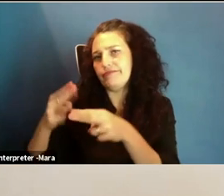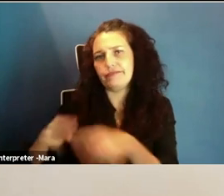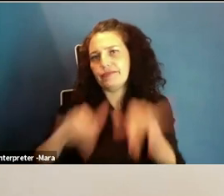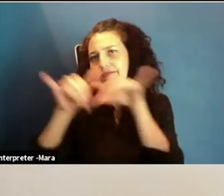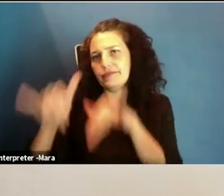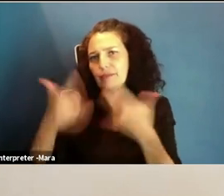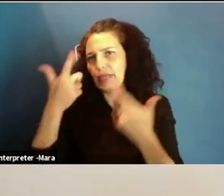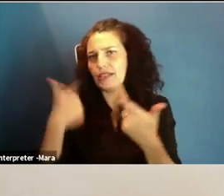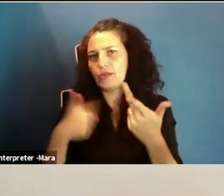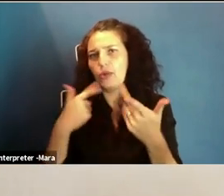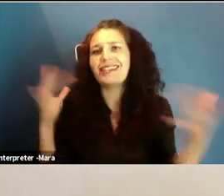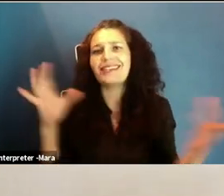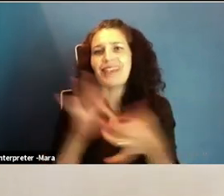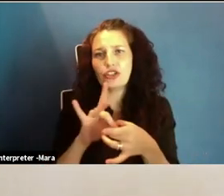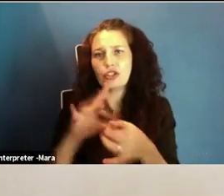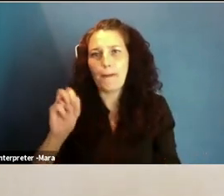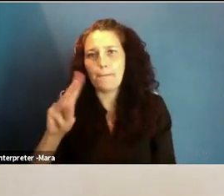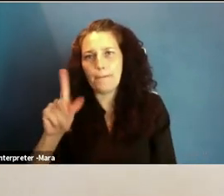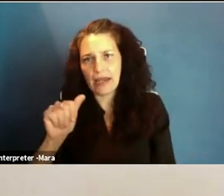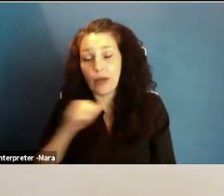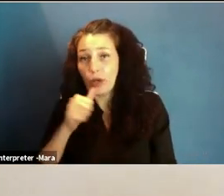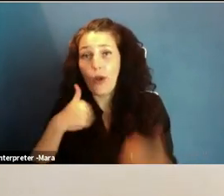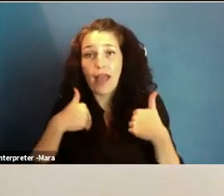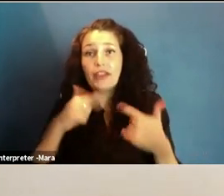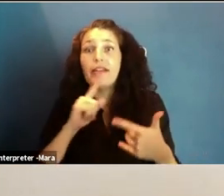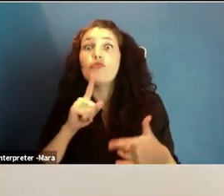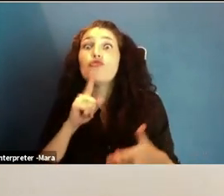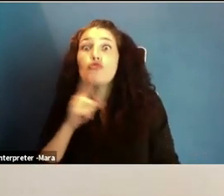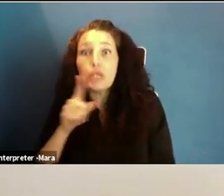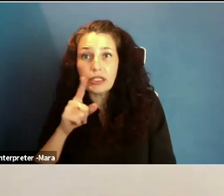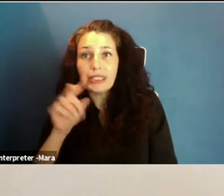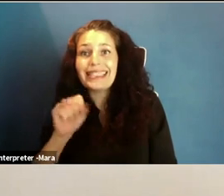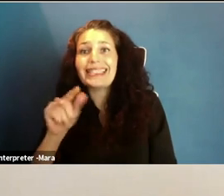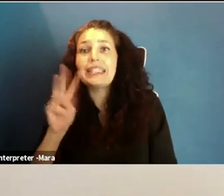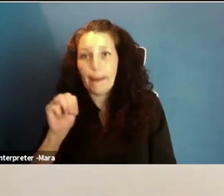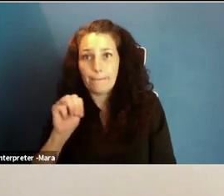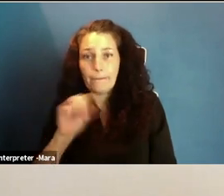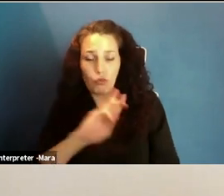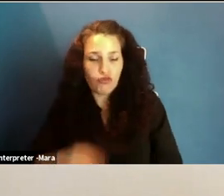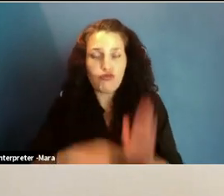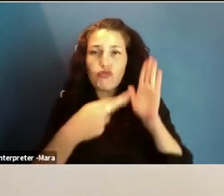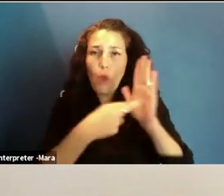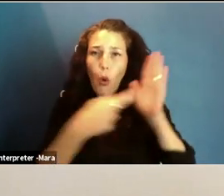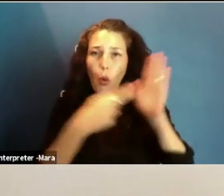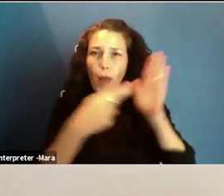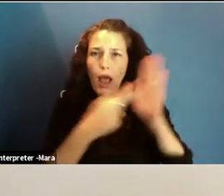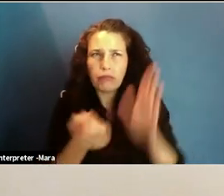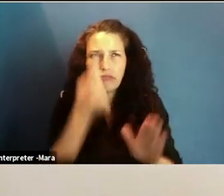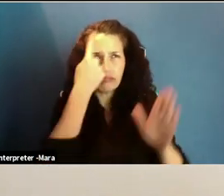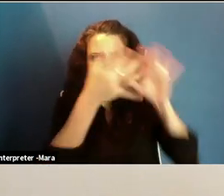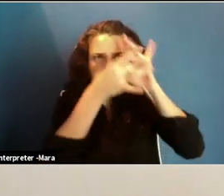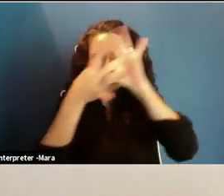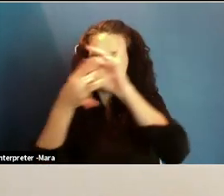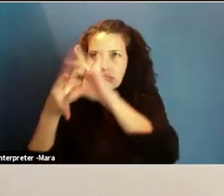role models to make a difference, so we need them in media. And we did a